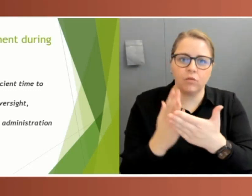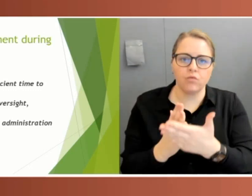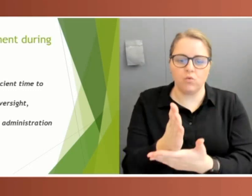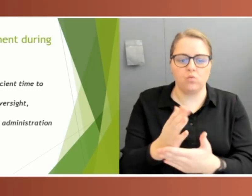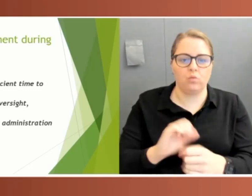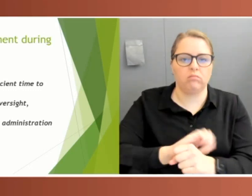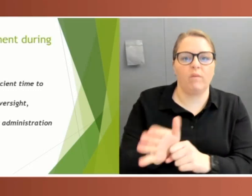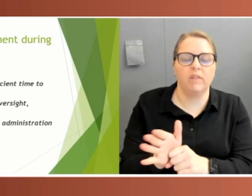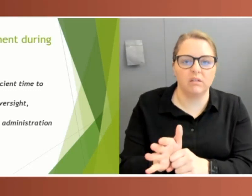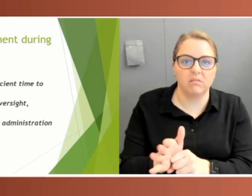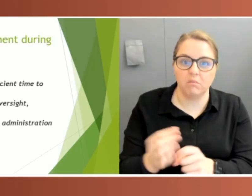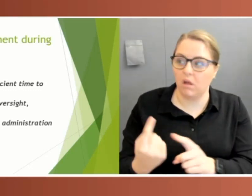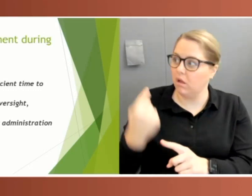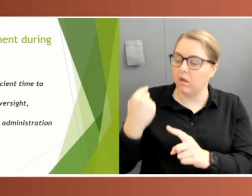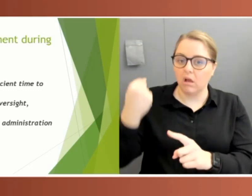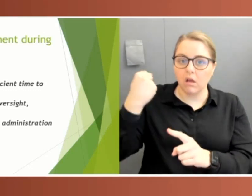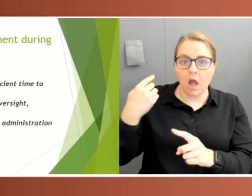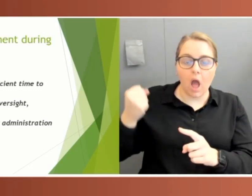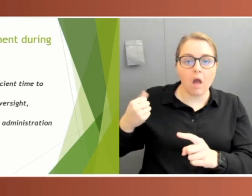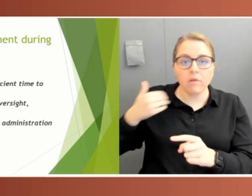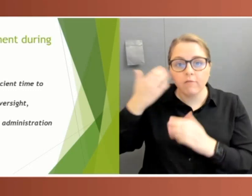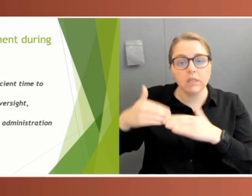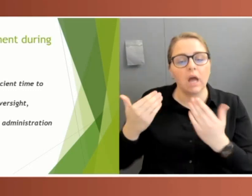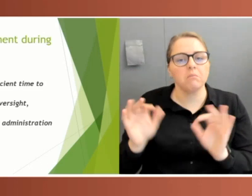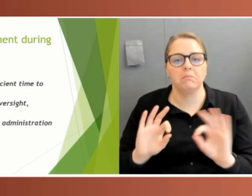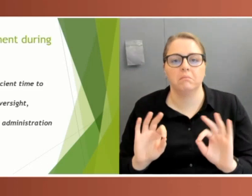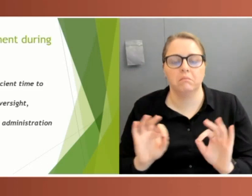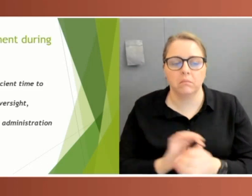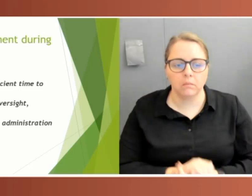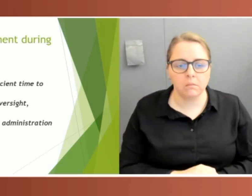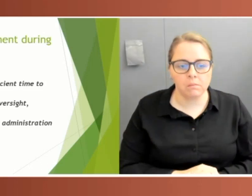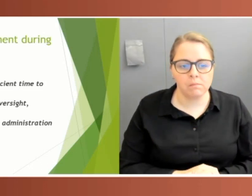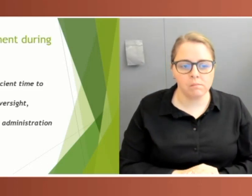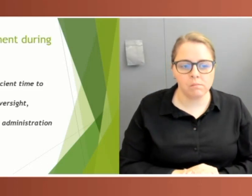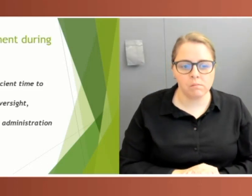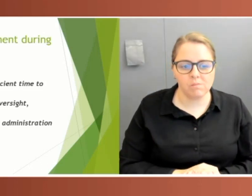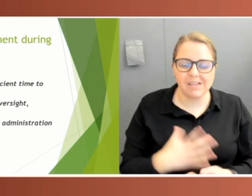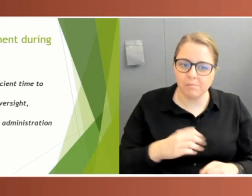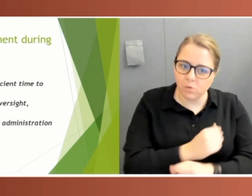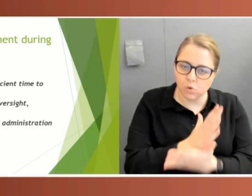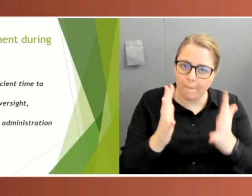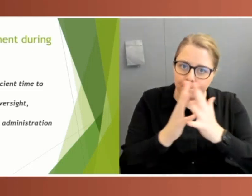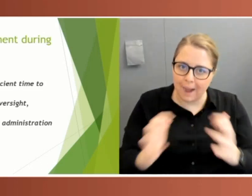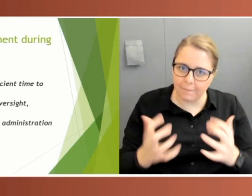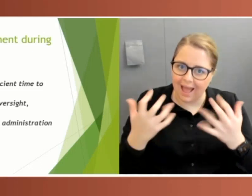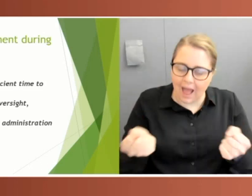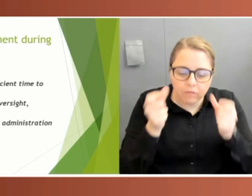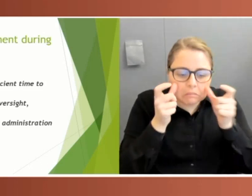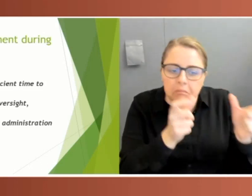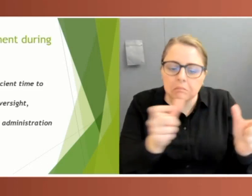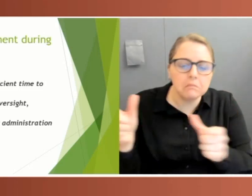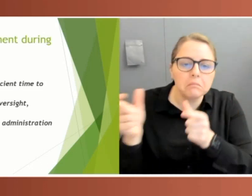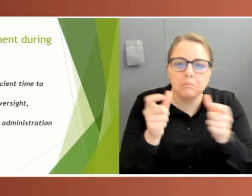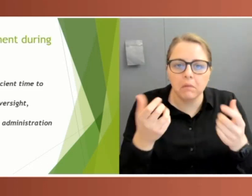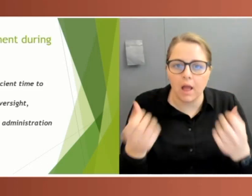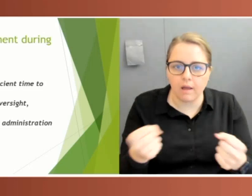powers, it's particularly important that parliament is able to maintain legislative oversight. If we take, for example, the leader of the New